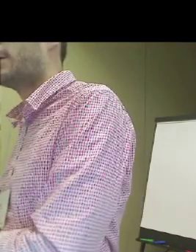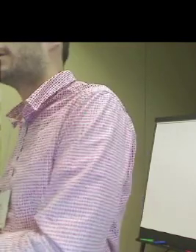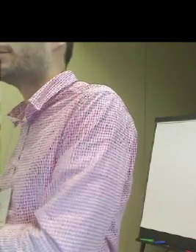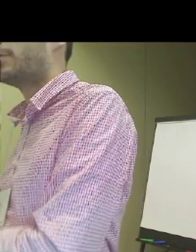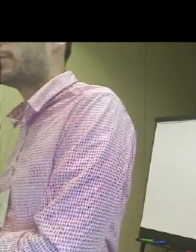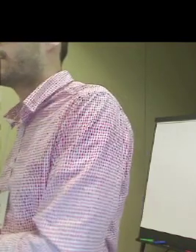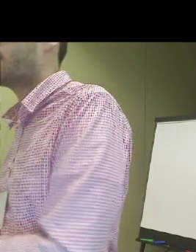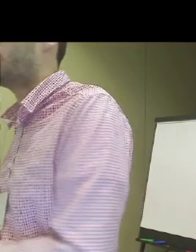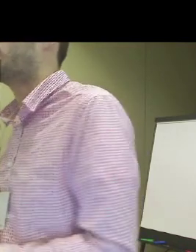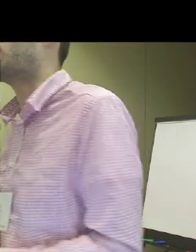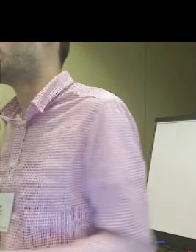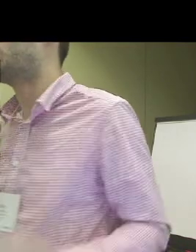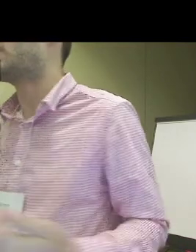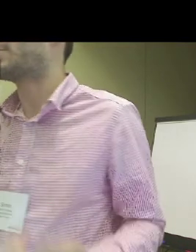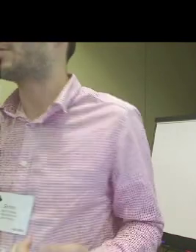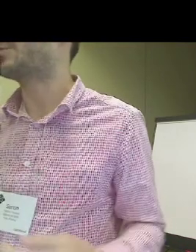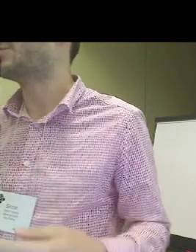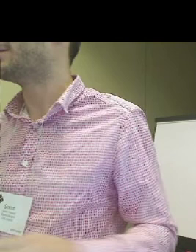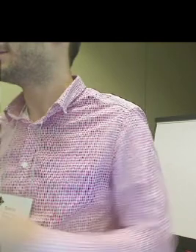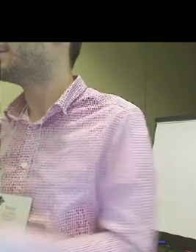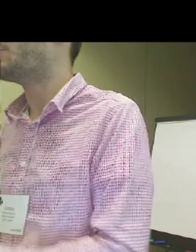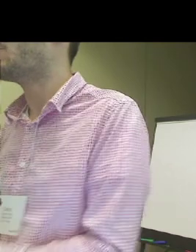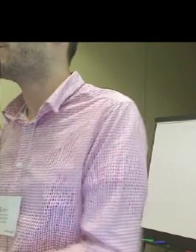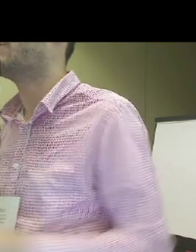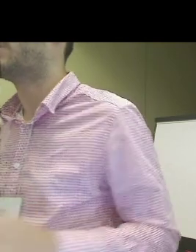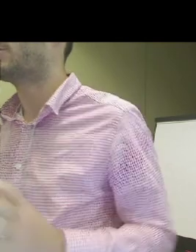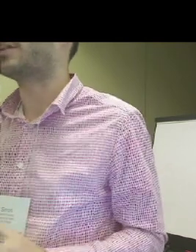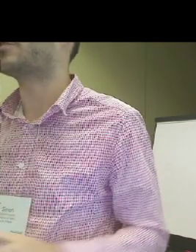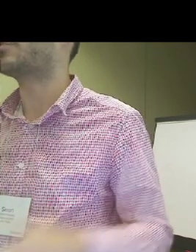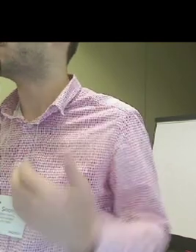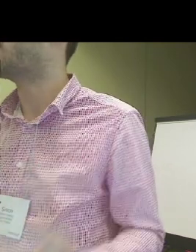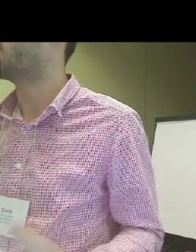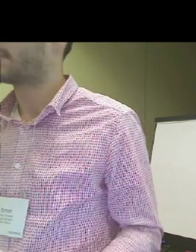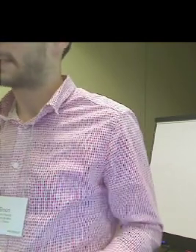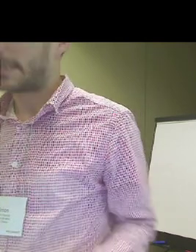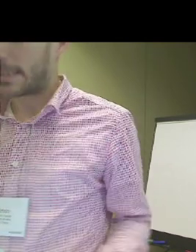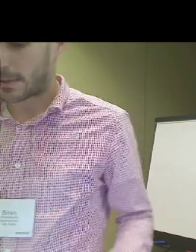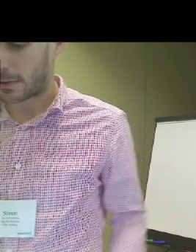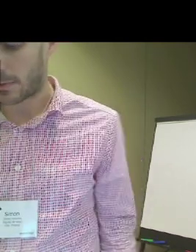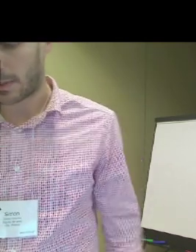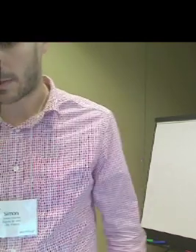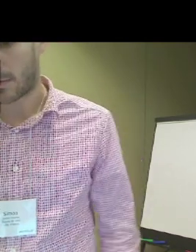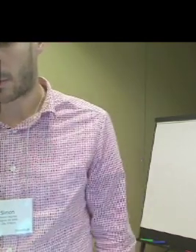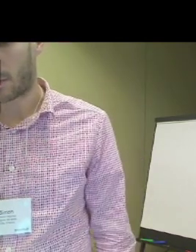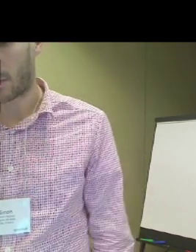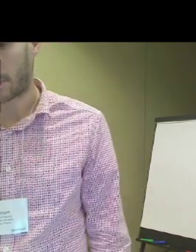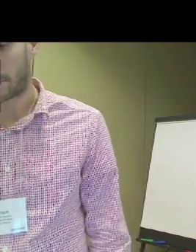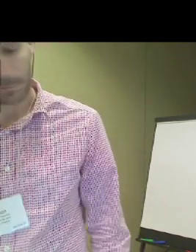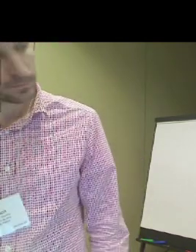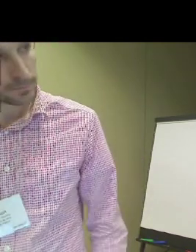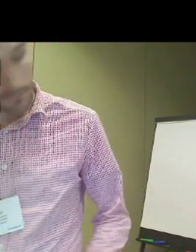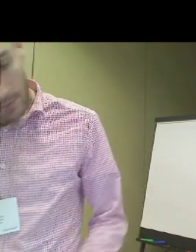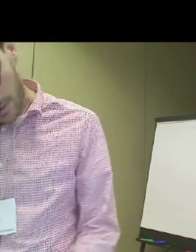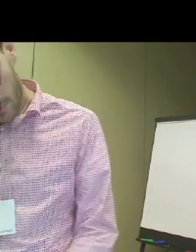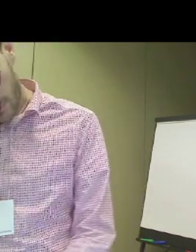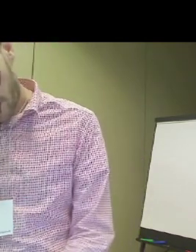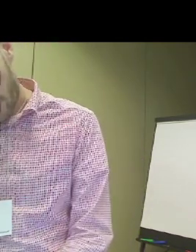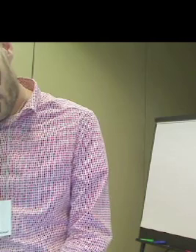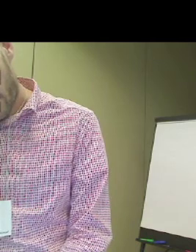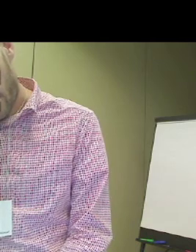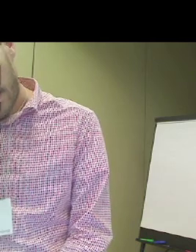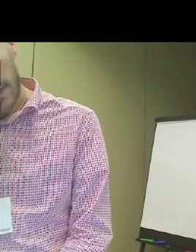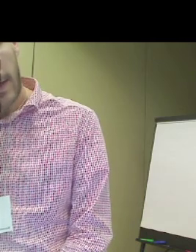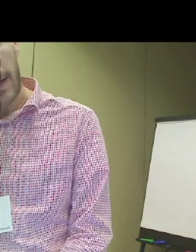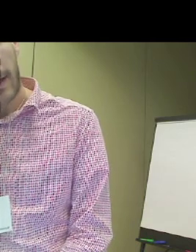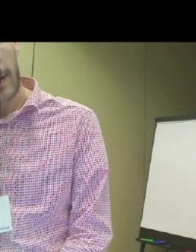is it really efficient? If it's not, we just stop or we move, we change, we improve. So it really is the way we work. I